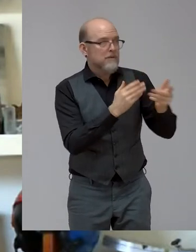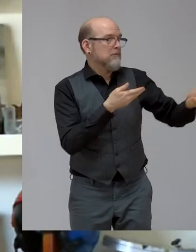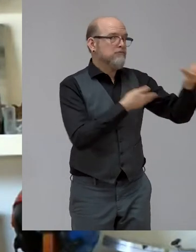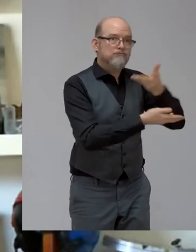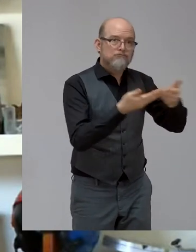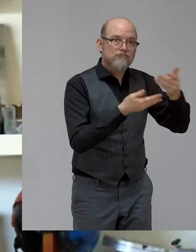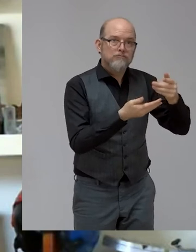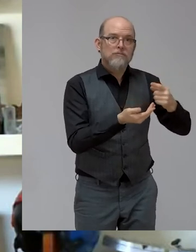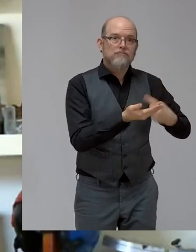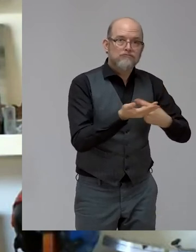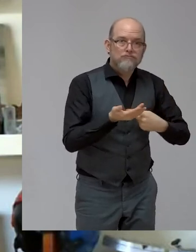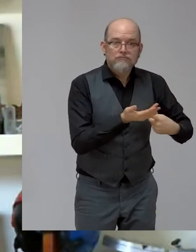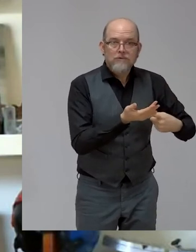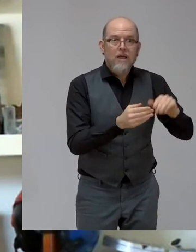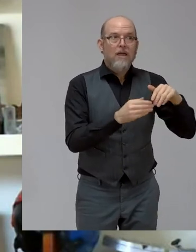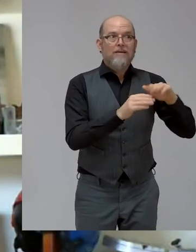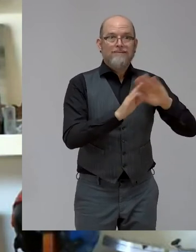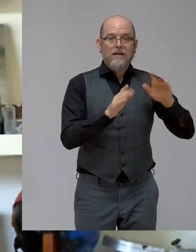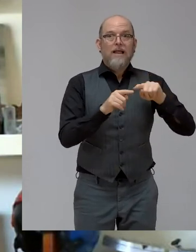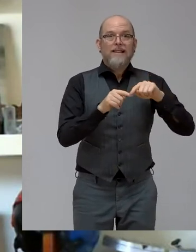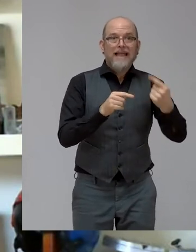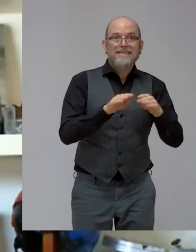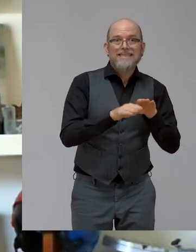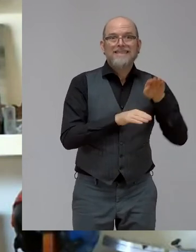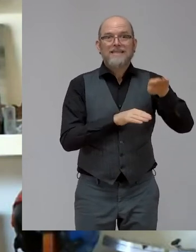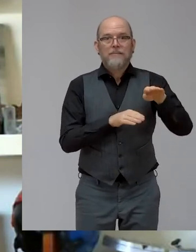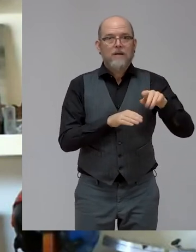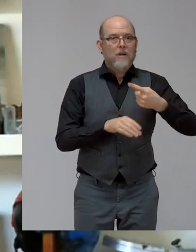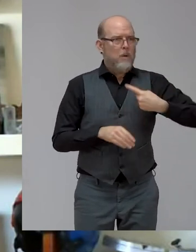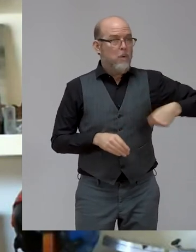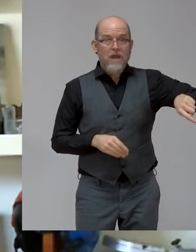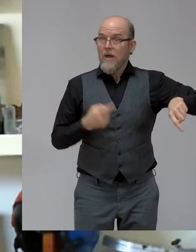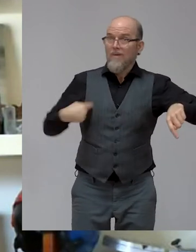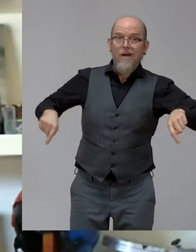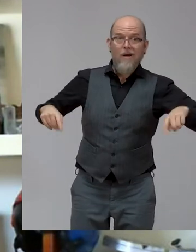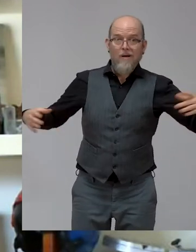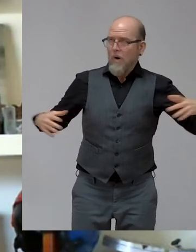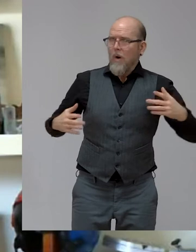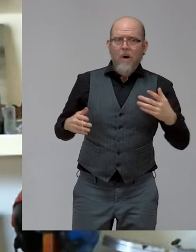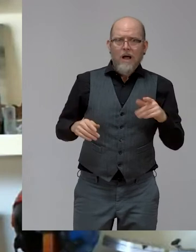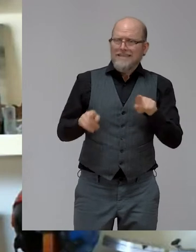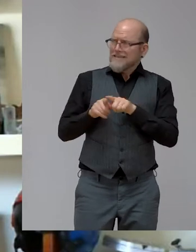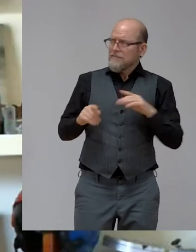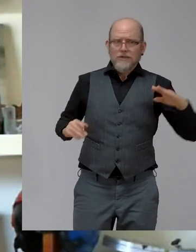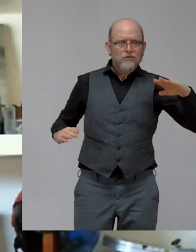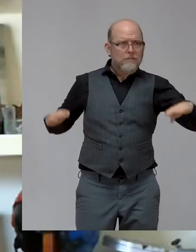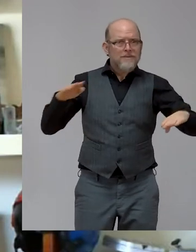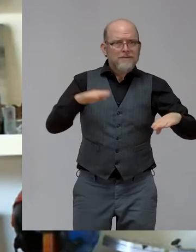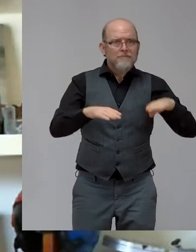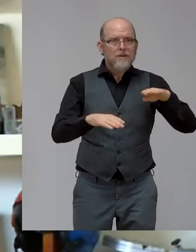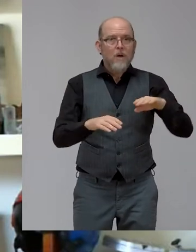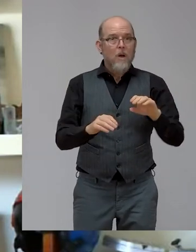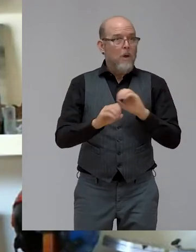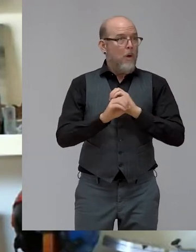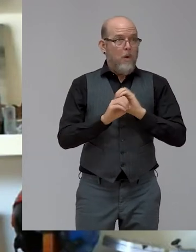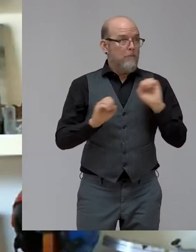and we all use it, but it's basic, and it's a must do, and you can't do without it, is all about